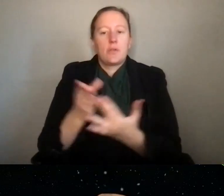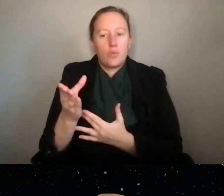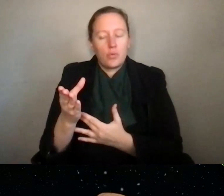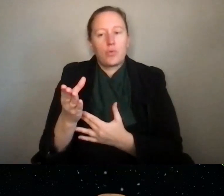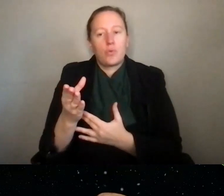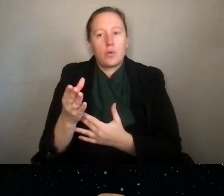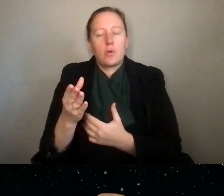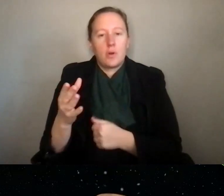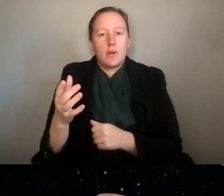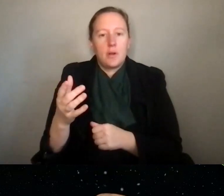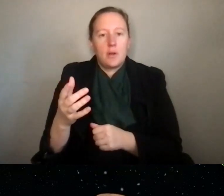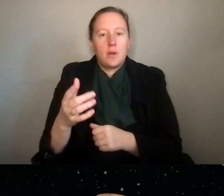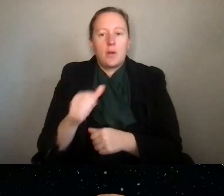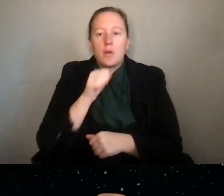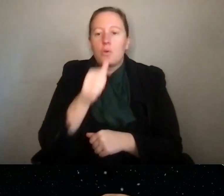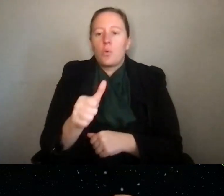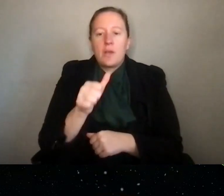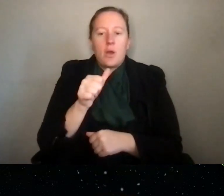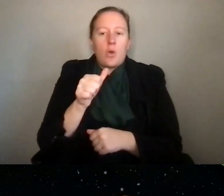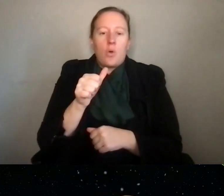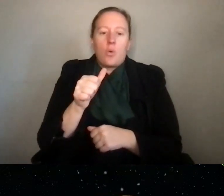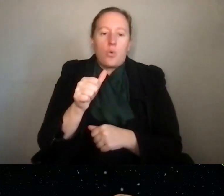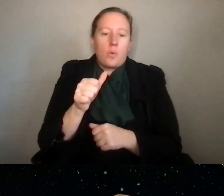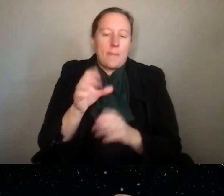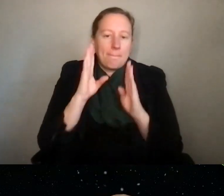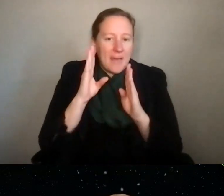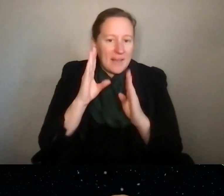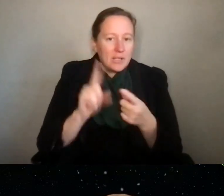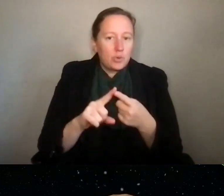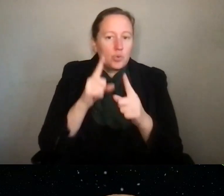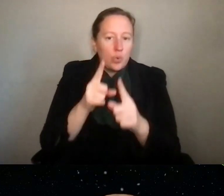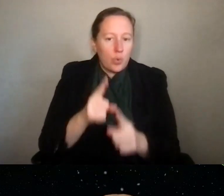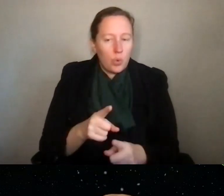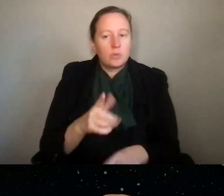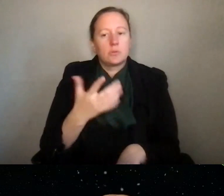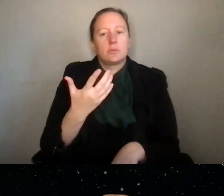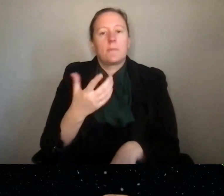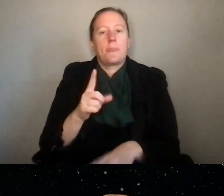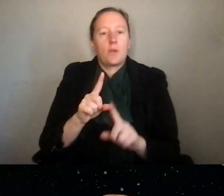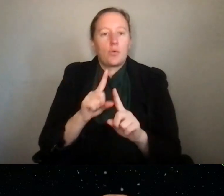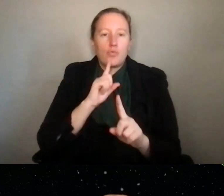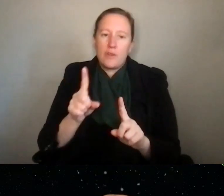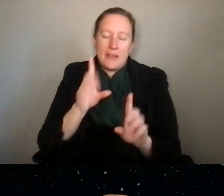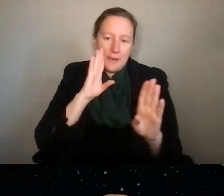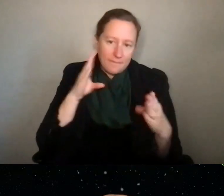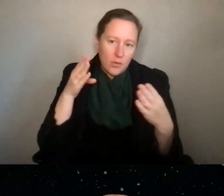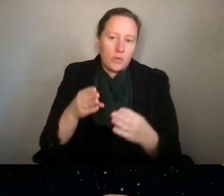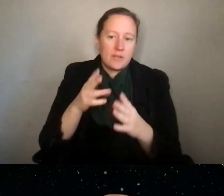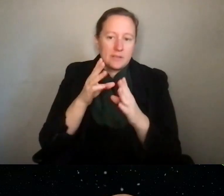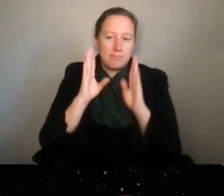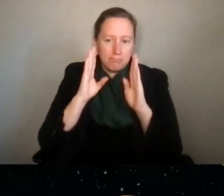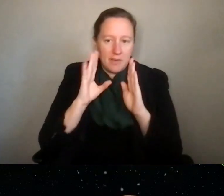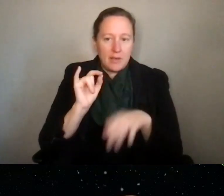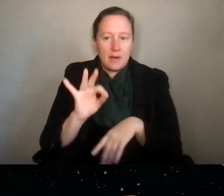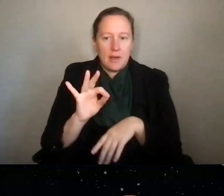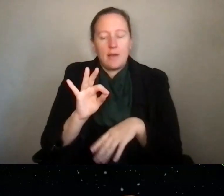don't really pay close attention to the goals of the solicitation. So paying very close attention to the goals of the